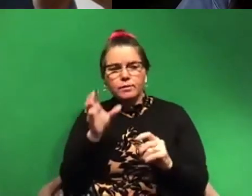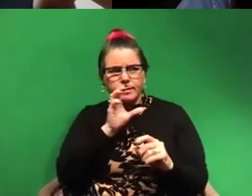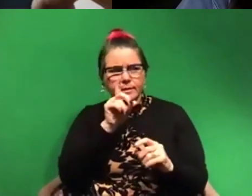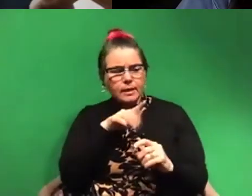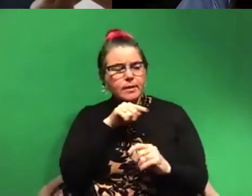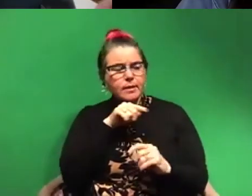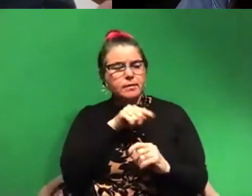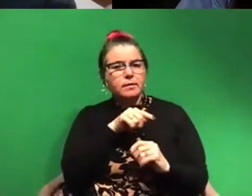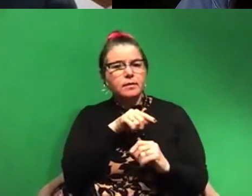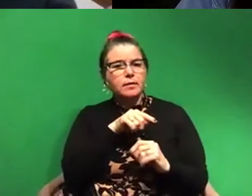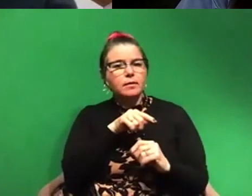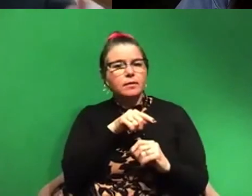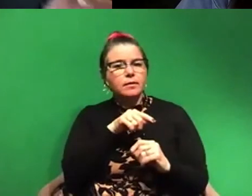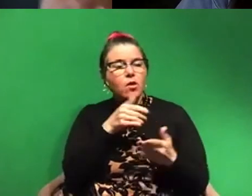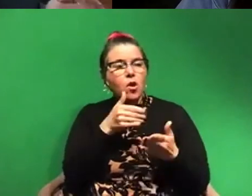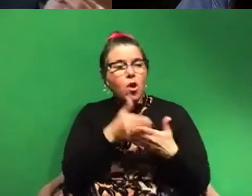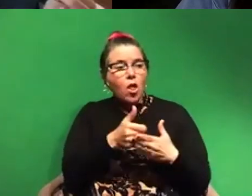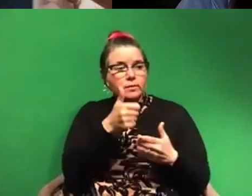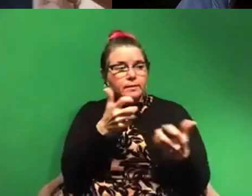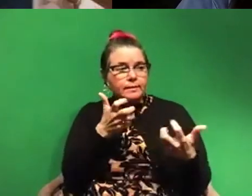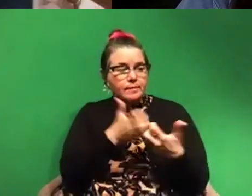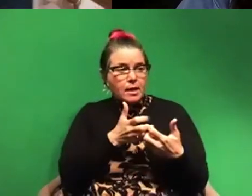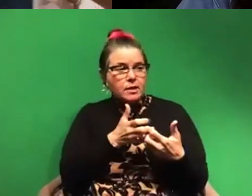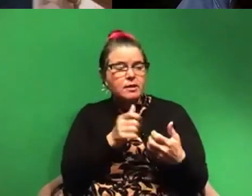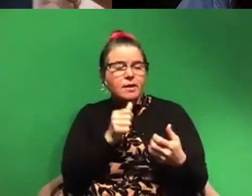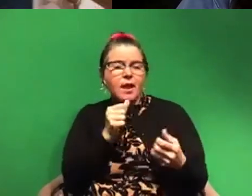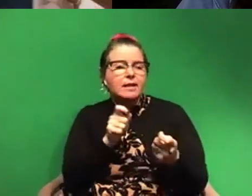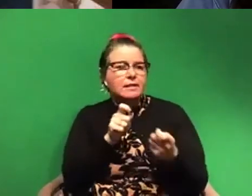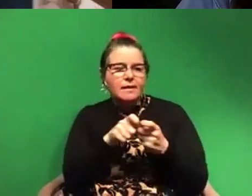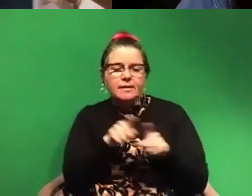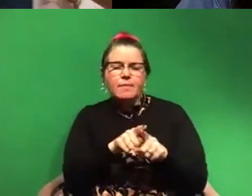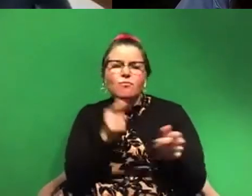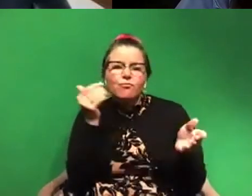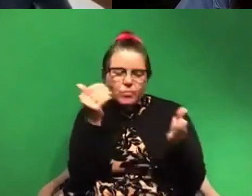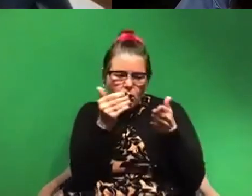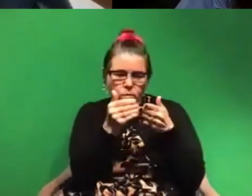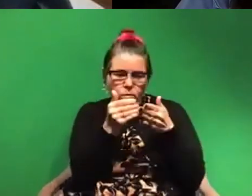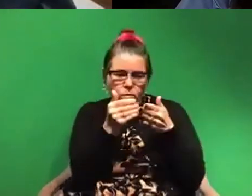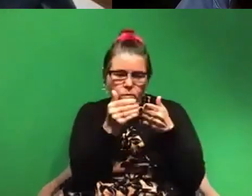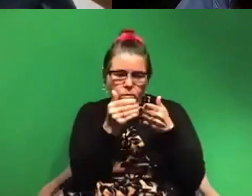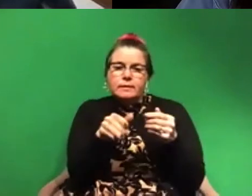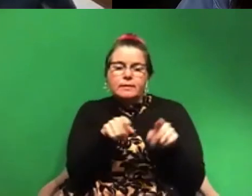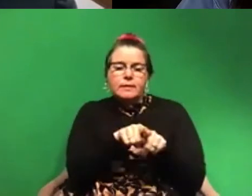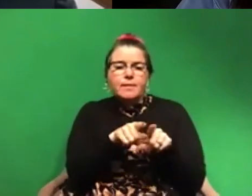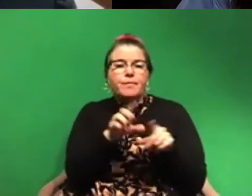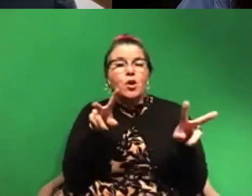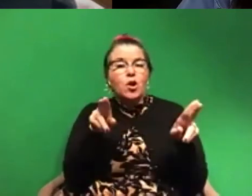The closest match, not identical, but really, really close, may come up to be a crab in Brazil.